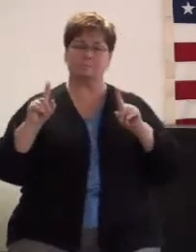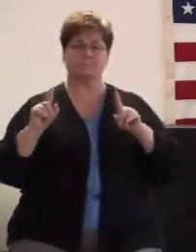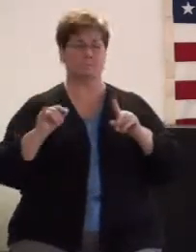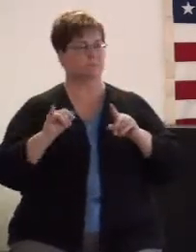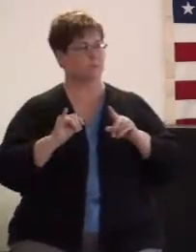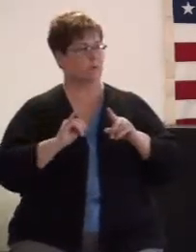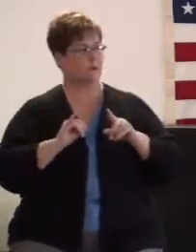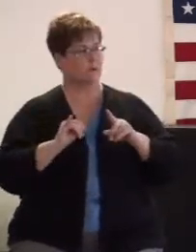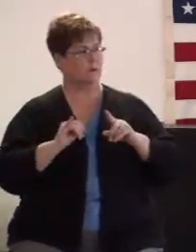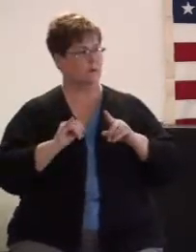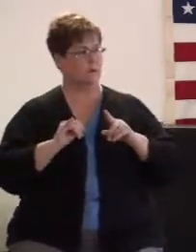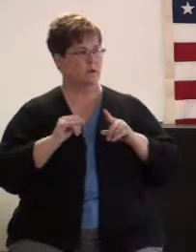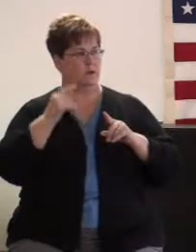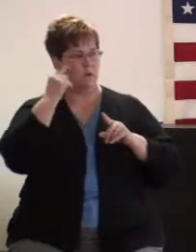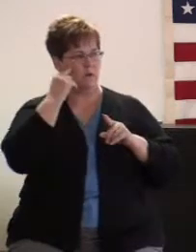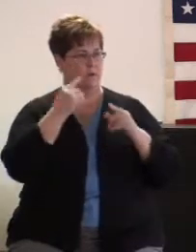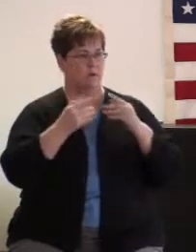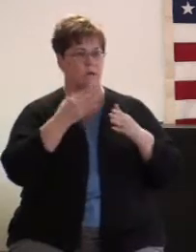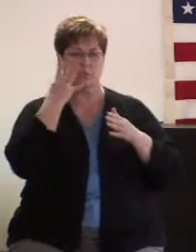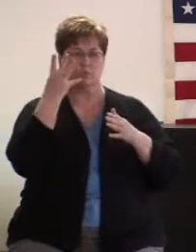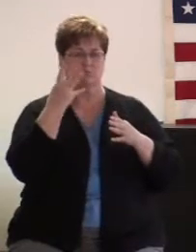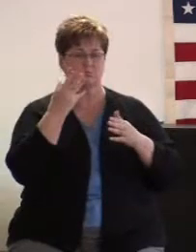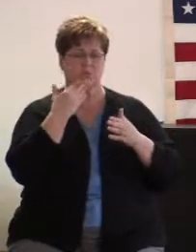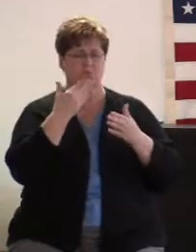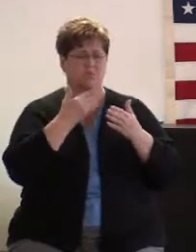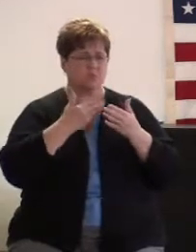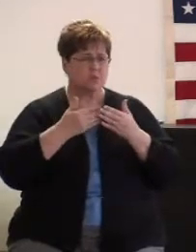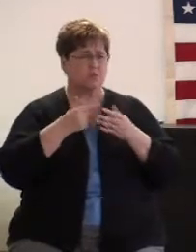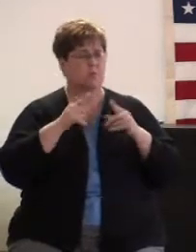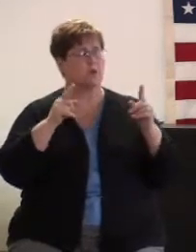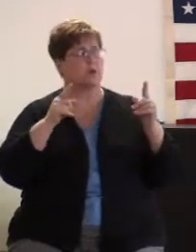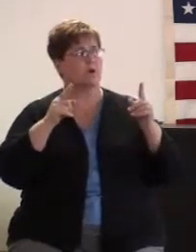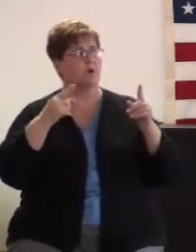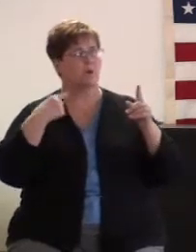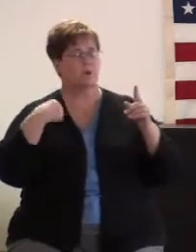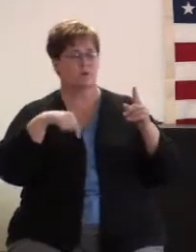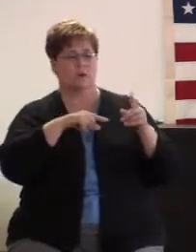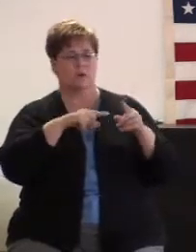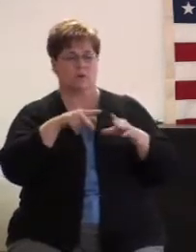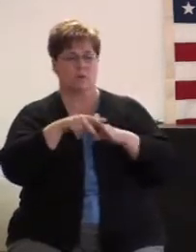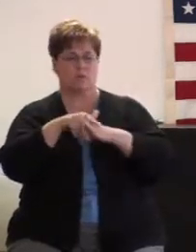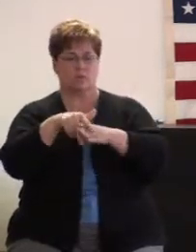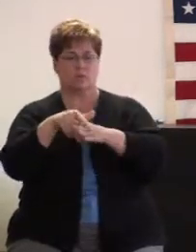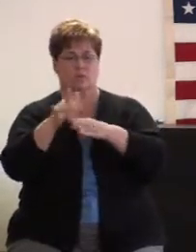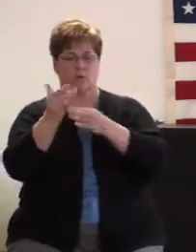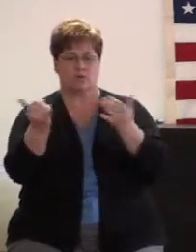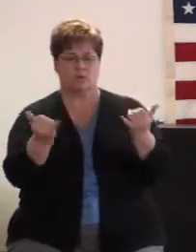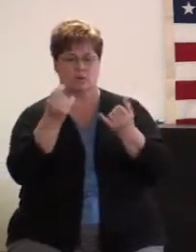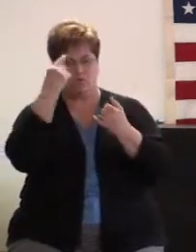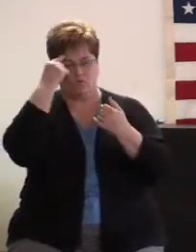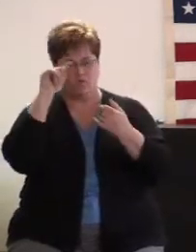I thought, man, that's pretty good. You know, we can just we can ride right here for a while.